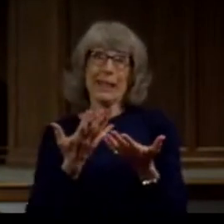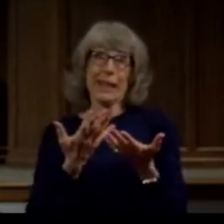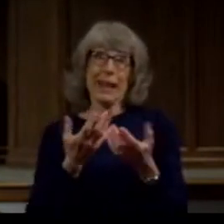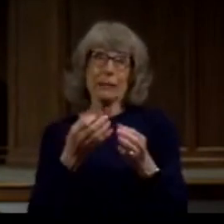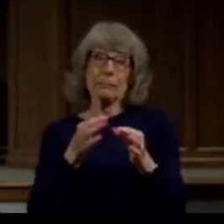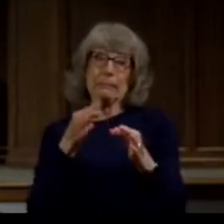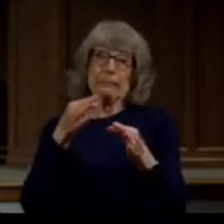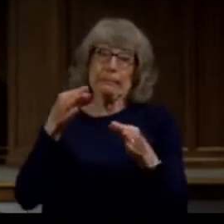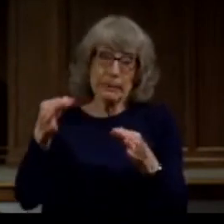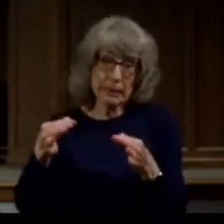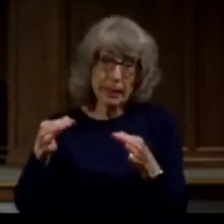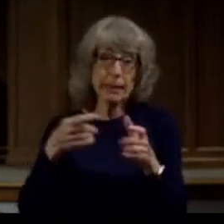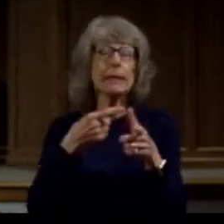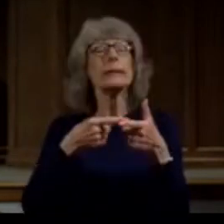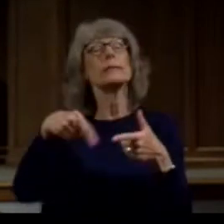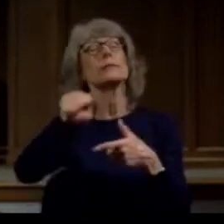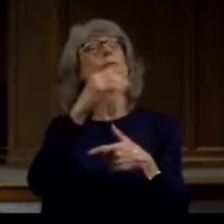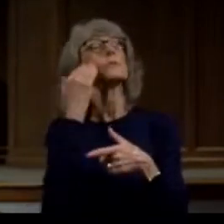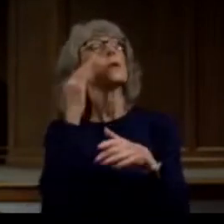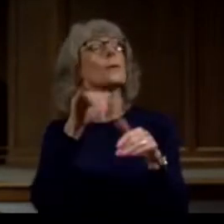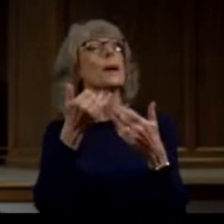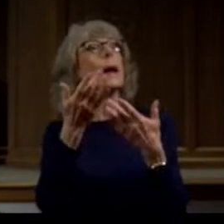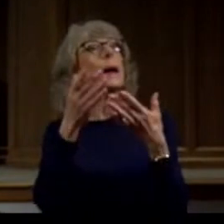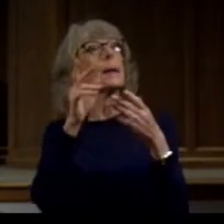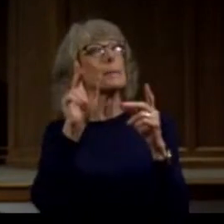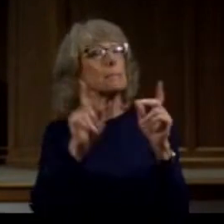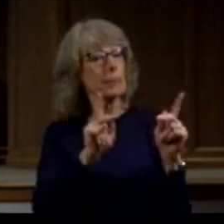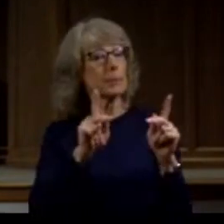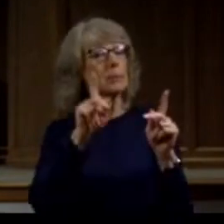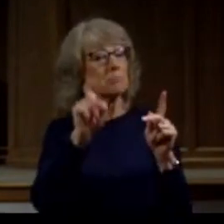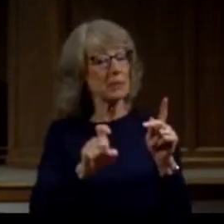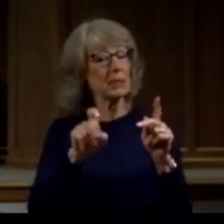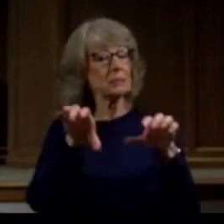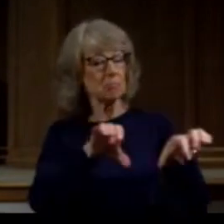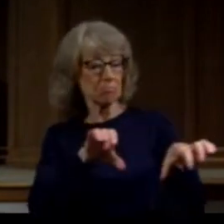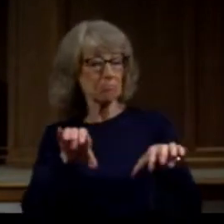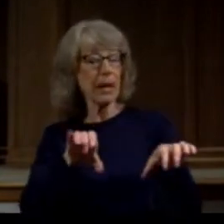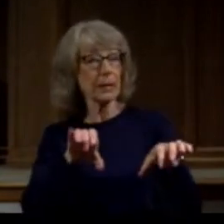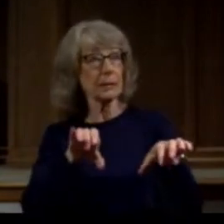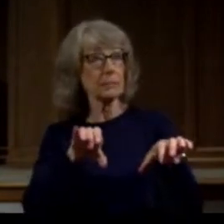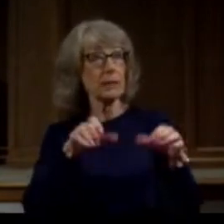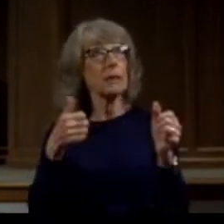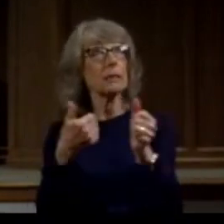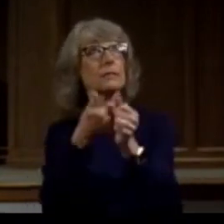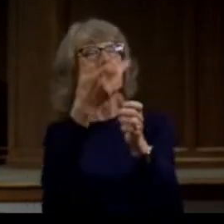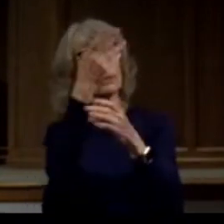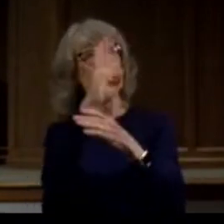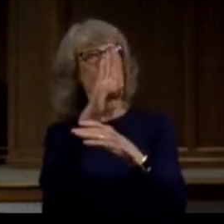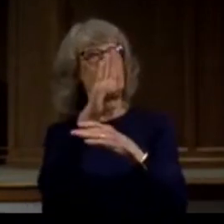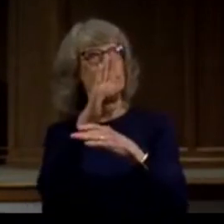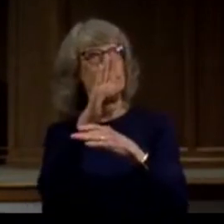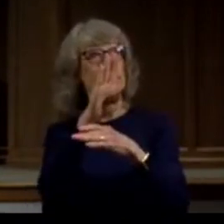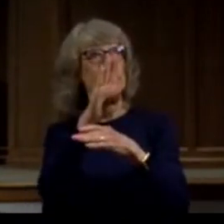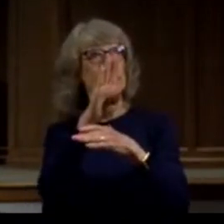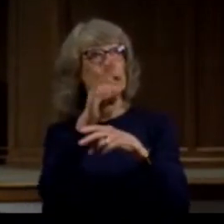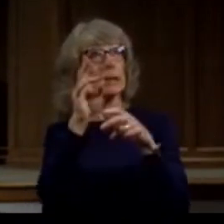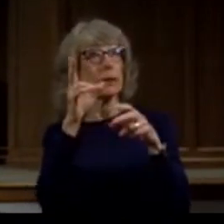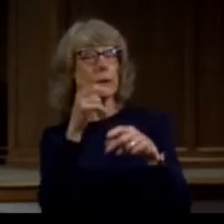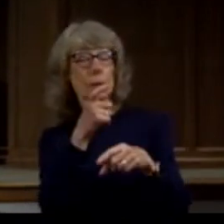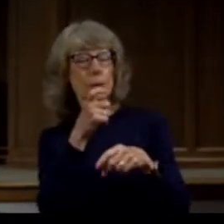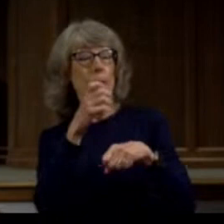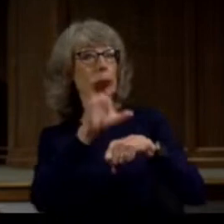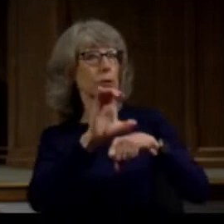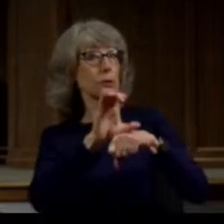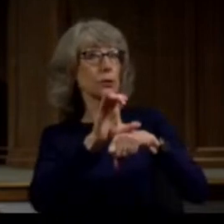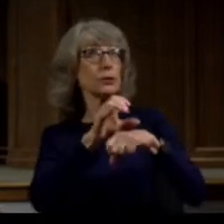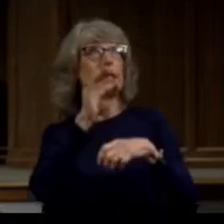you will know how people ought to conduct themselves in God's household, which is the church of the living God,